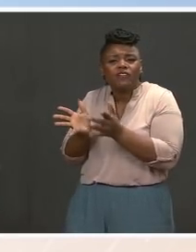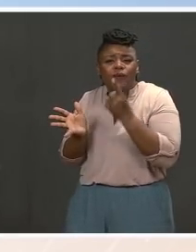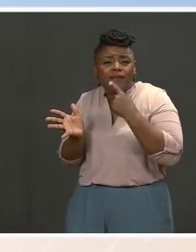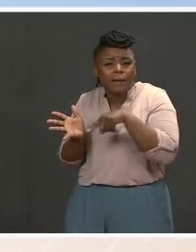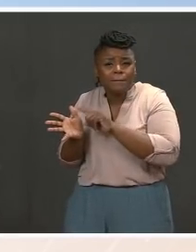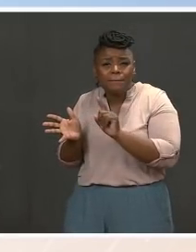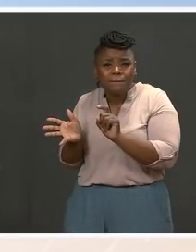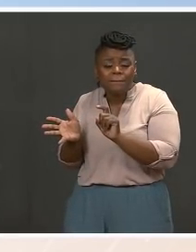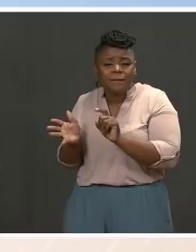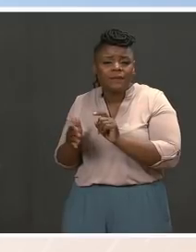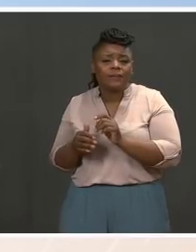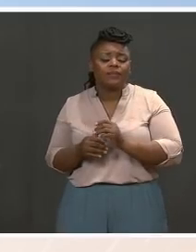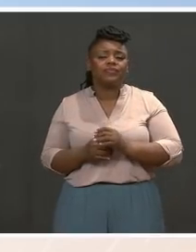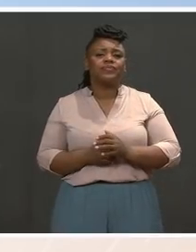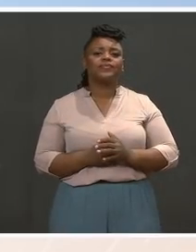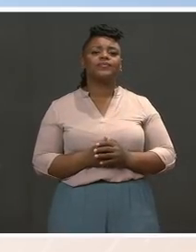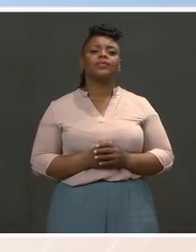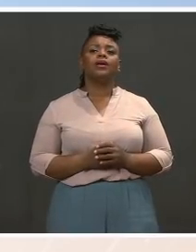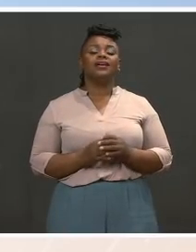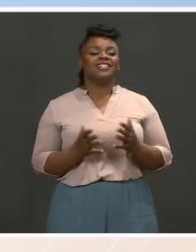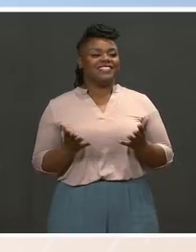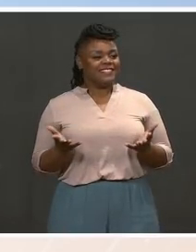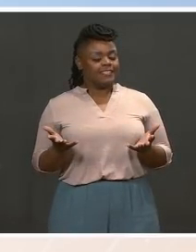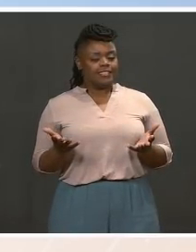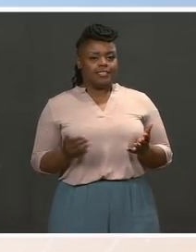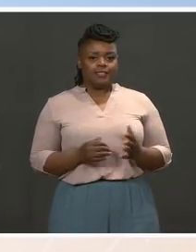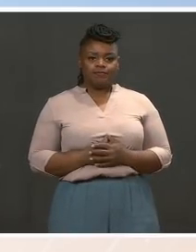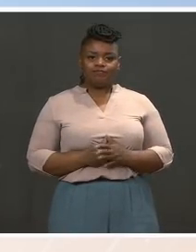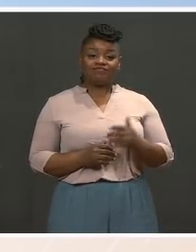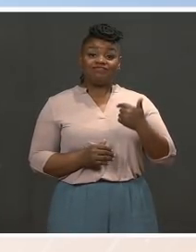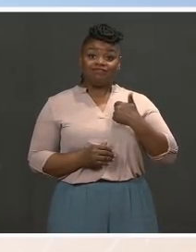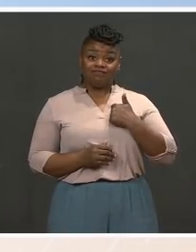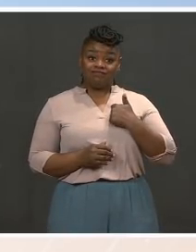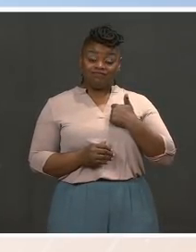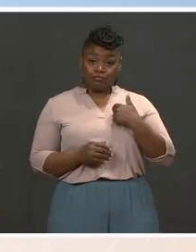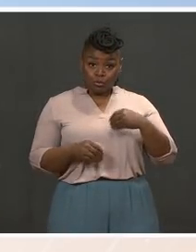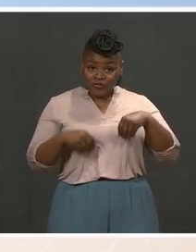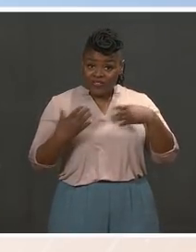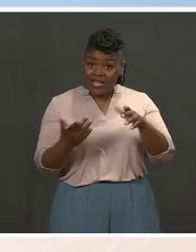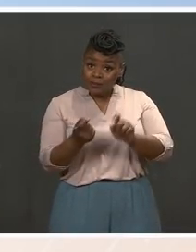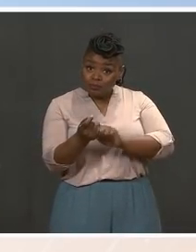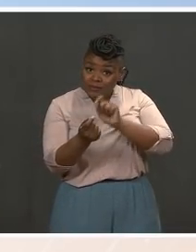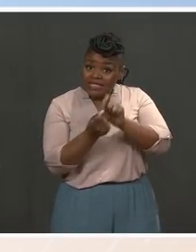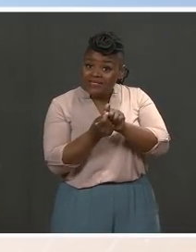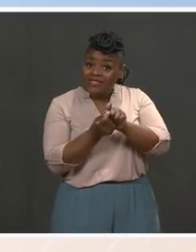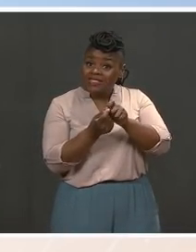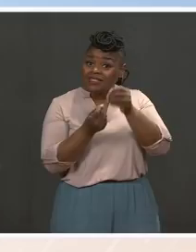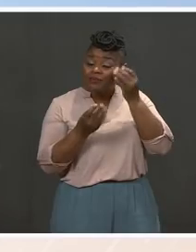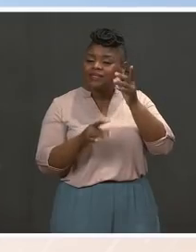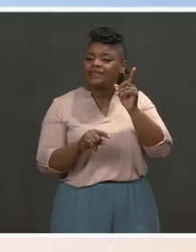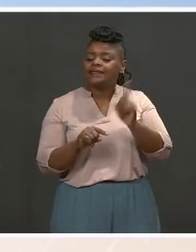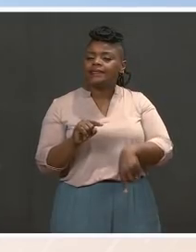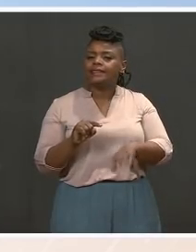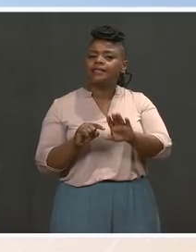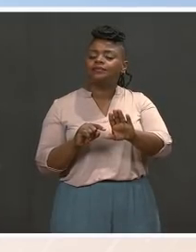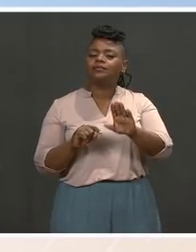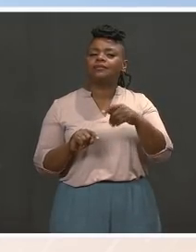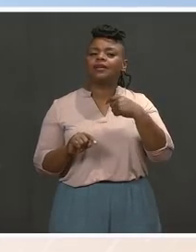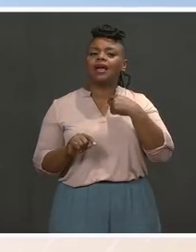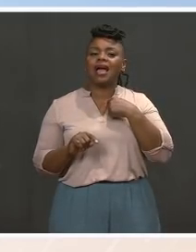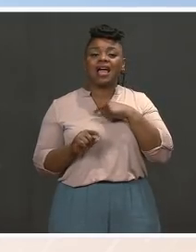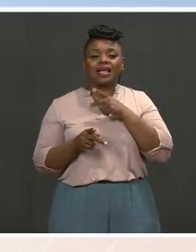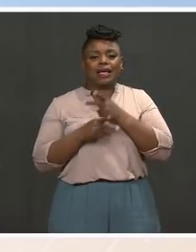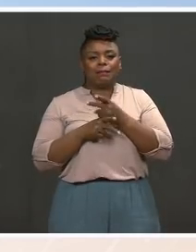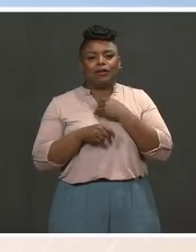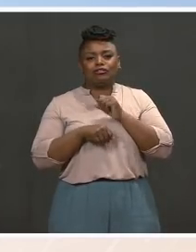Look, I, we really can't speak to the specifics. I think you're used to Jen saying she likes to keep her job. I kind of like to keep mine too. So